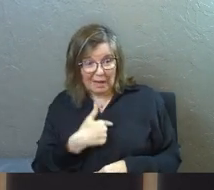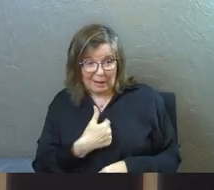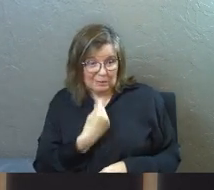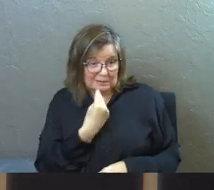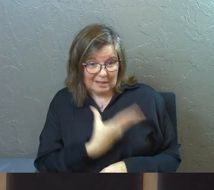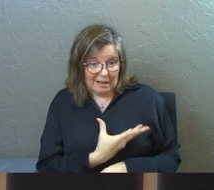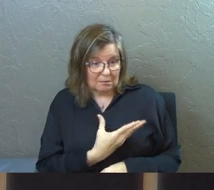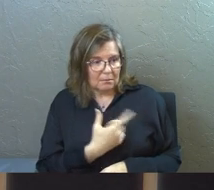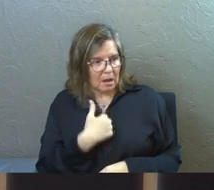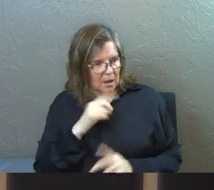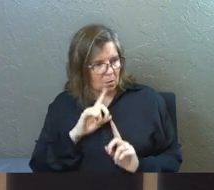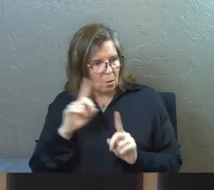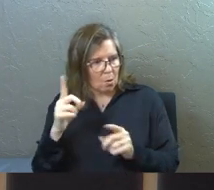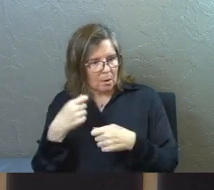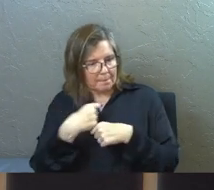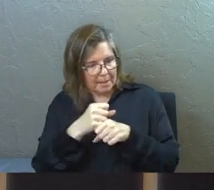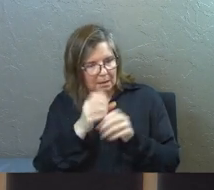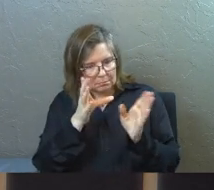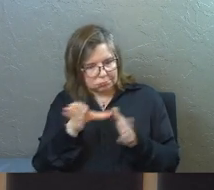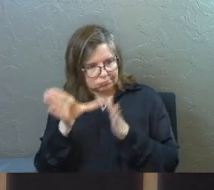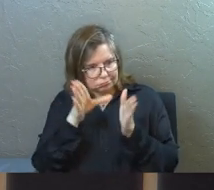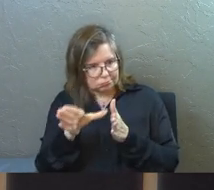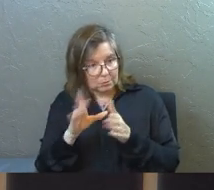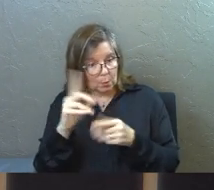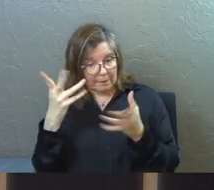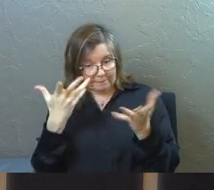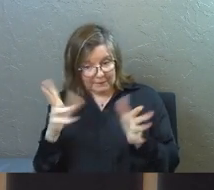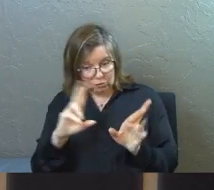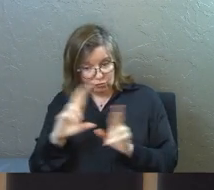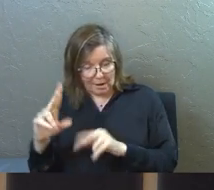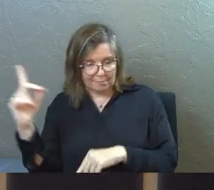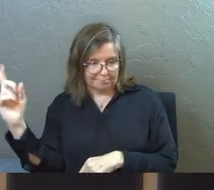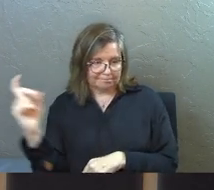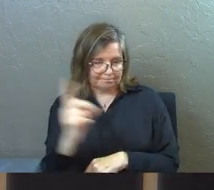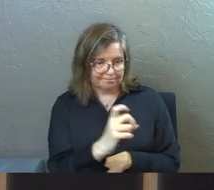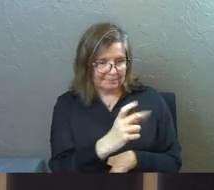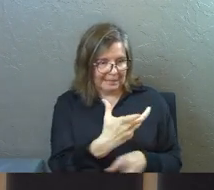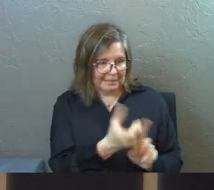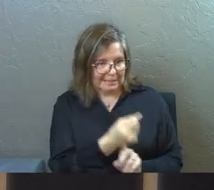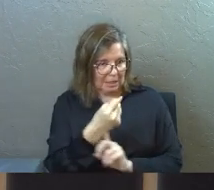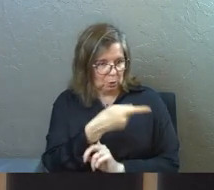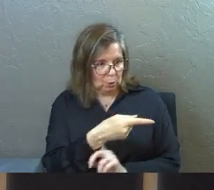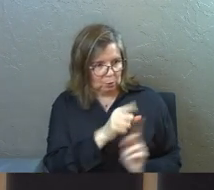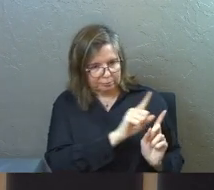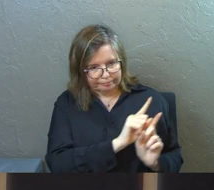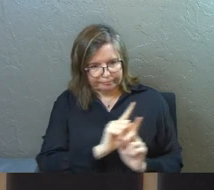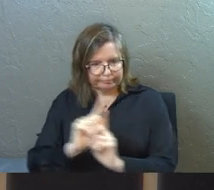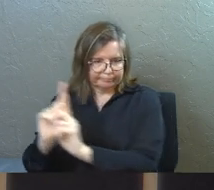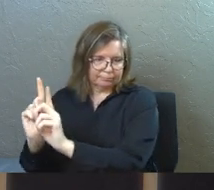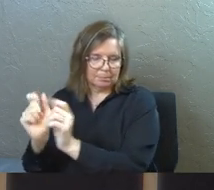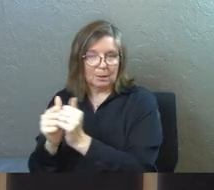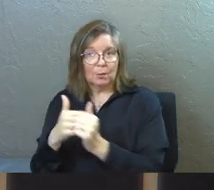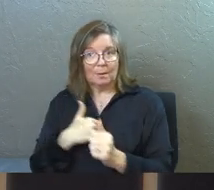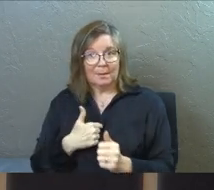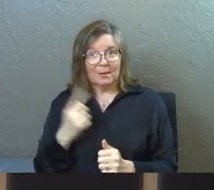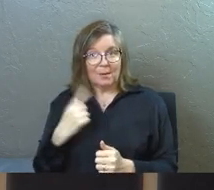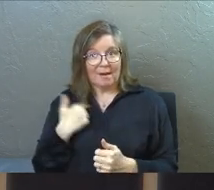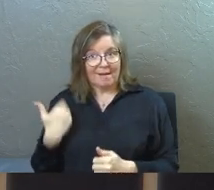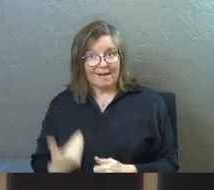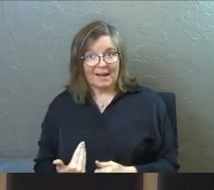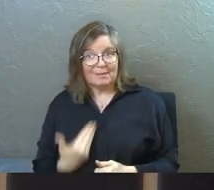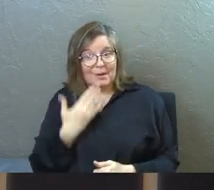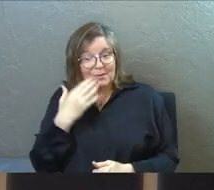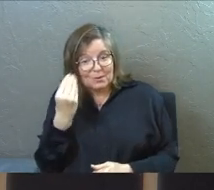When everything is ready, I will come and get you so that you will always be with me where I am. Now that's good news.